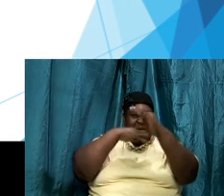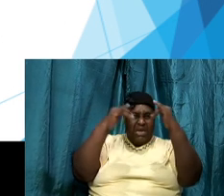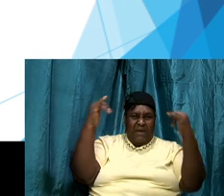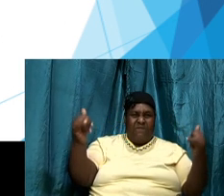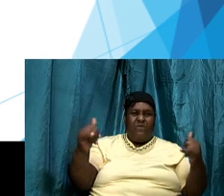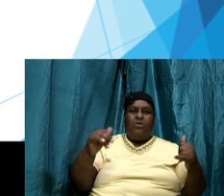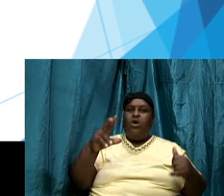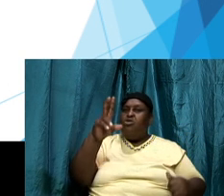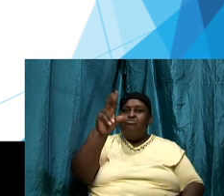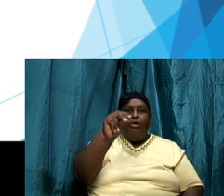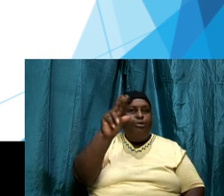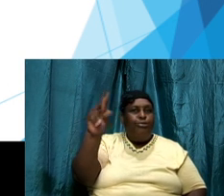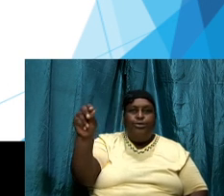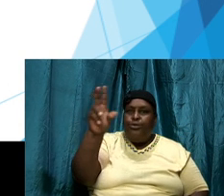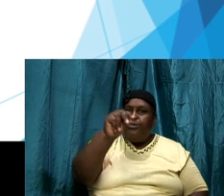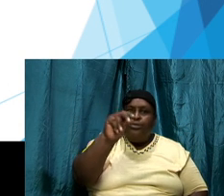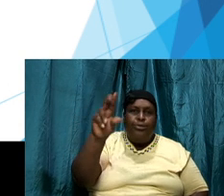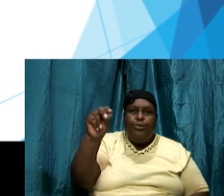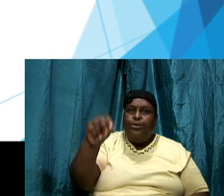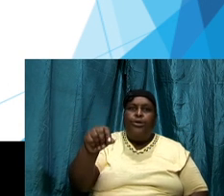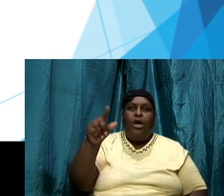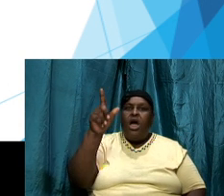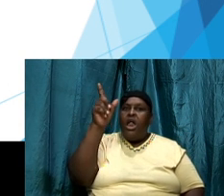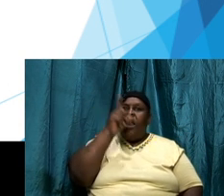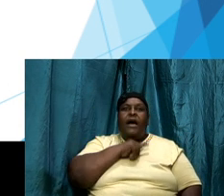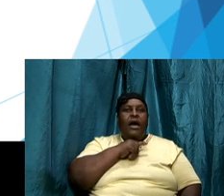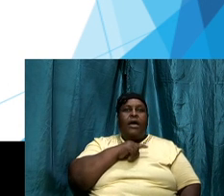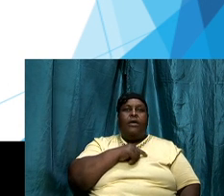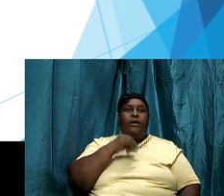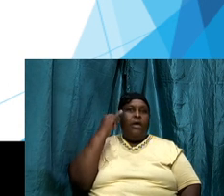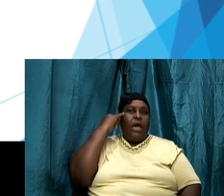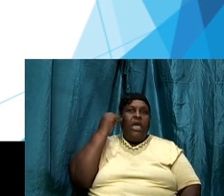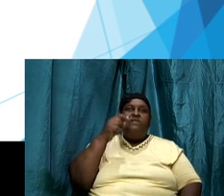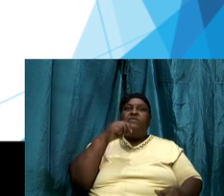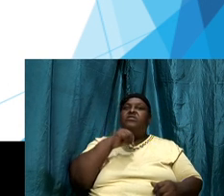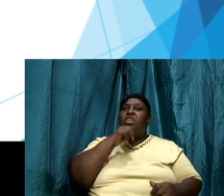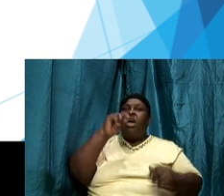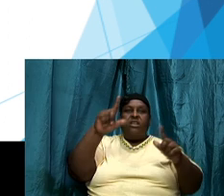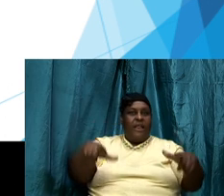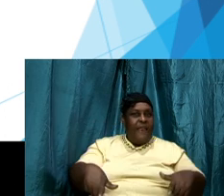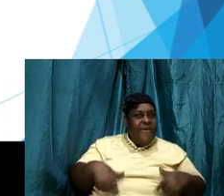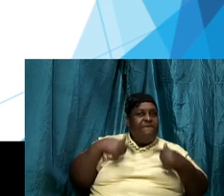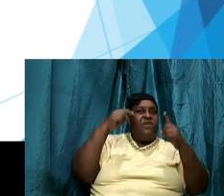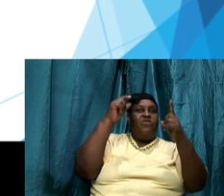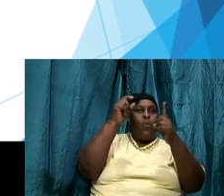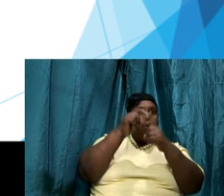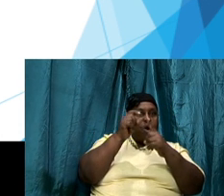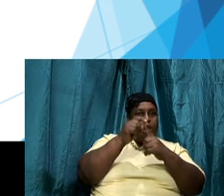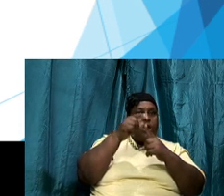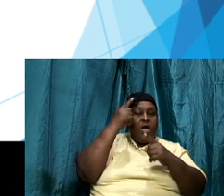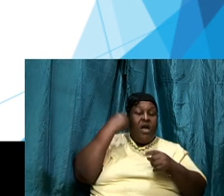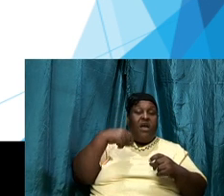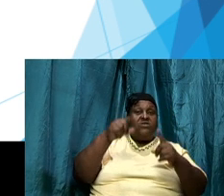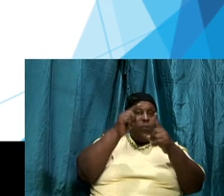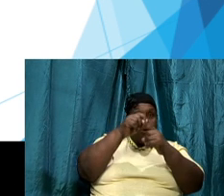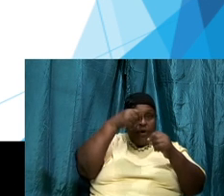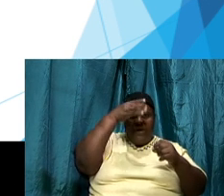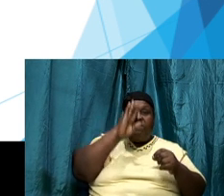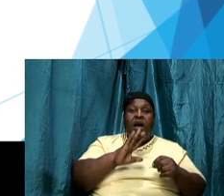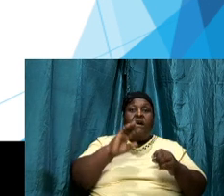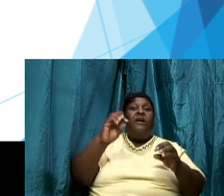if we are not in the word because it is the word that gives us direction and if we are